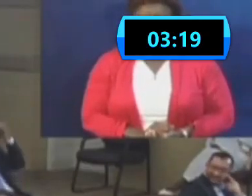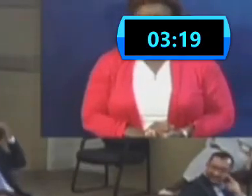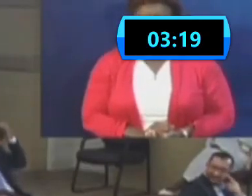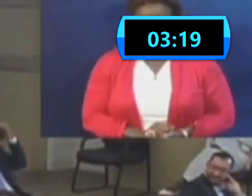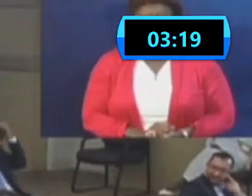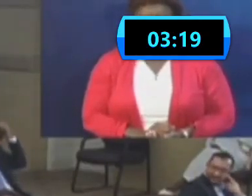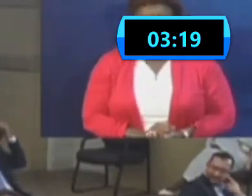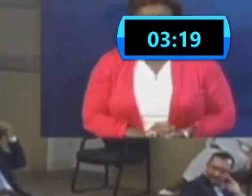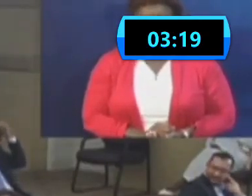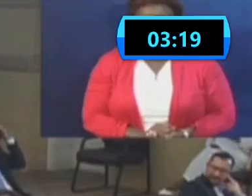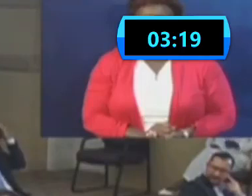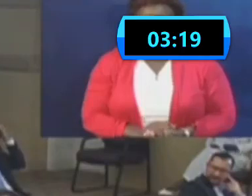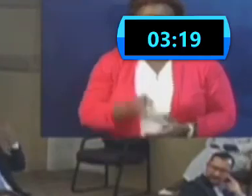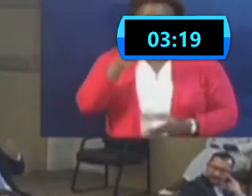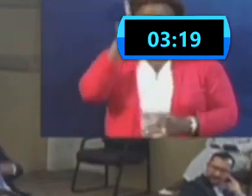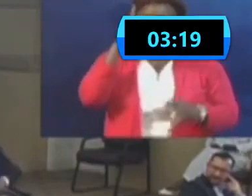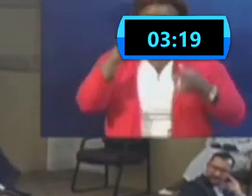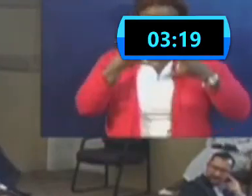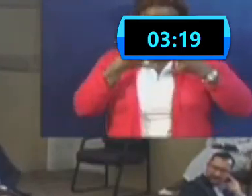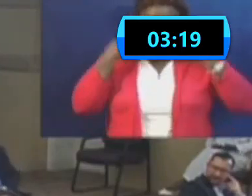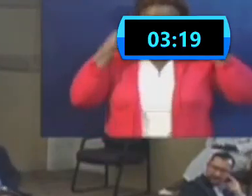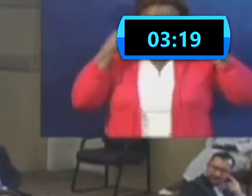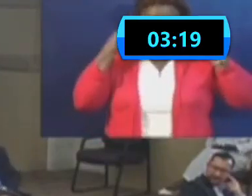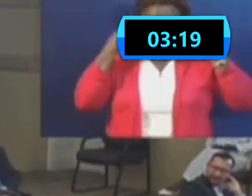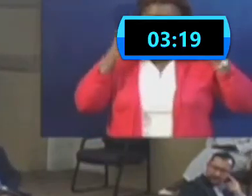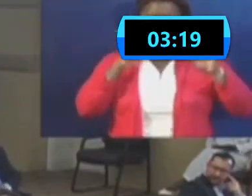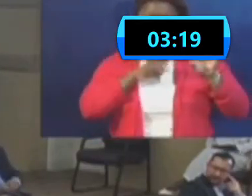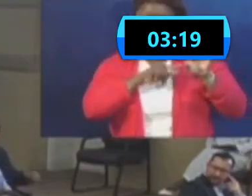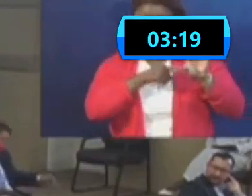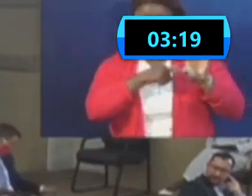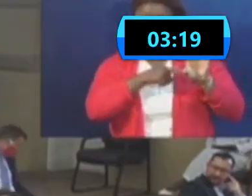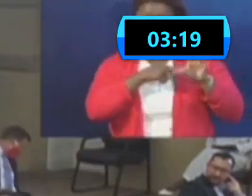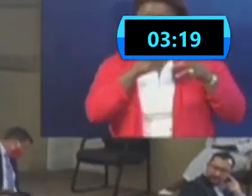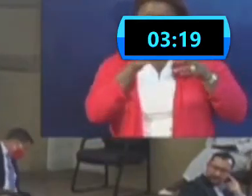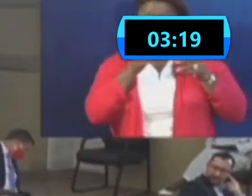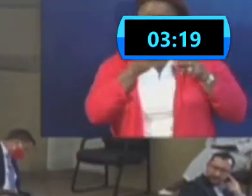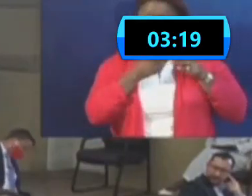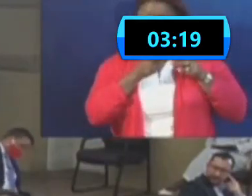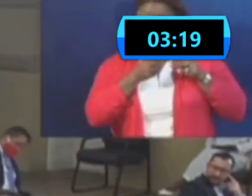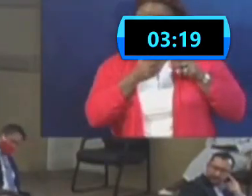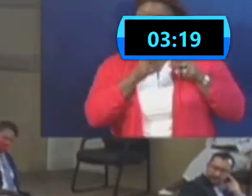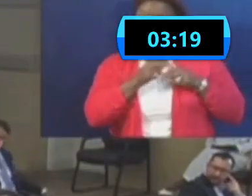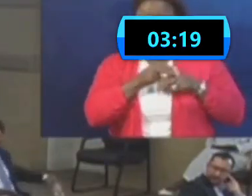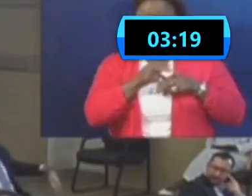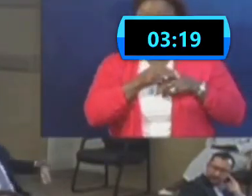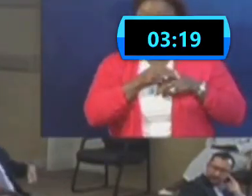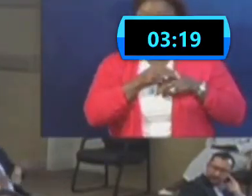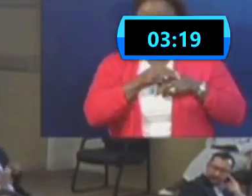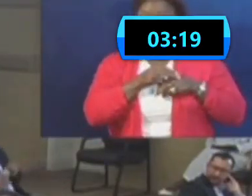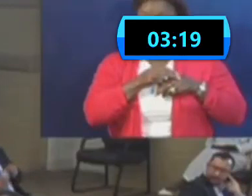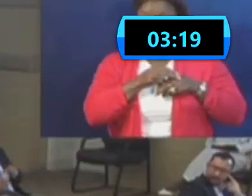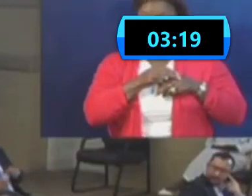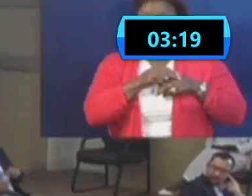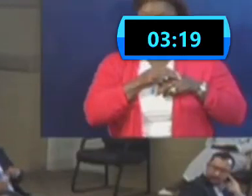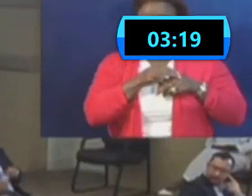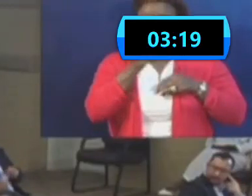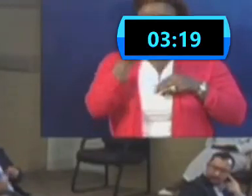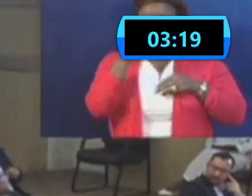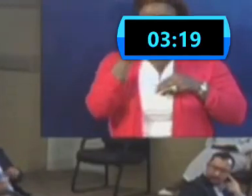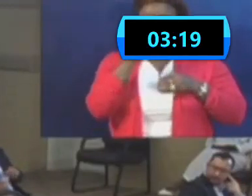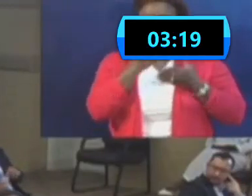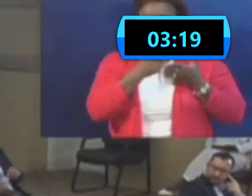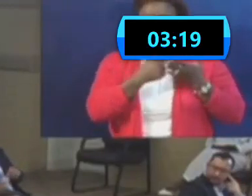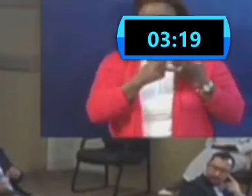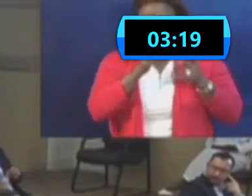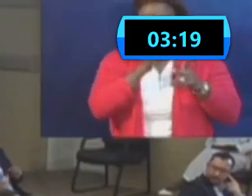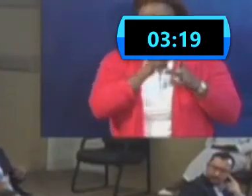With the mandatory wearing of masks coming on stream soon, what is the reason behind keeping the numbers small